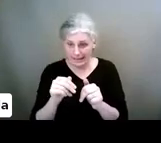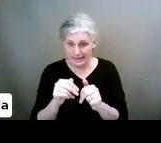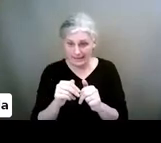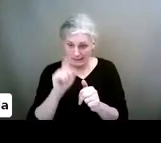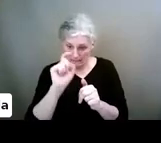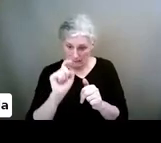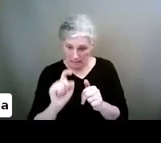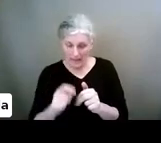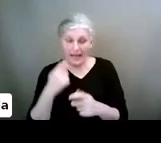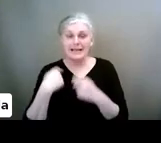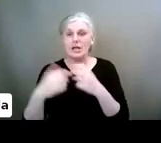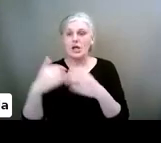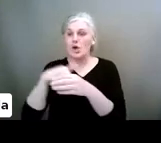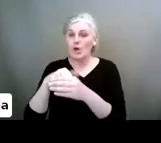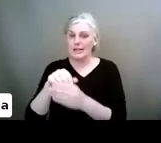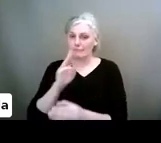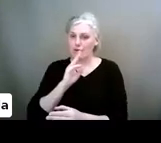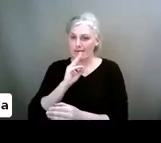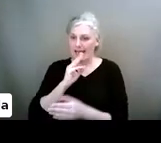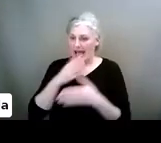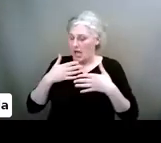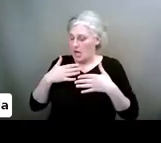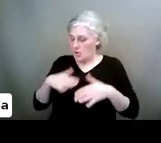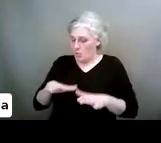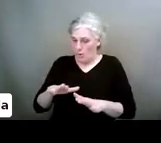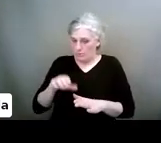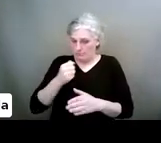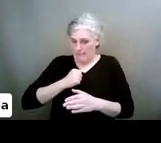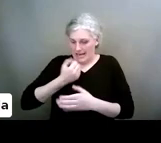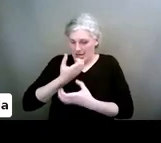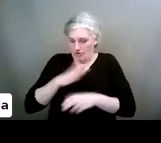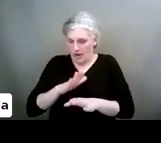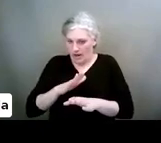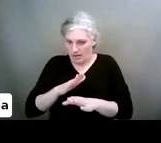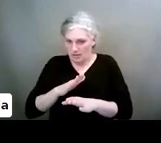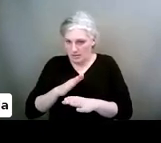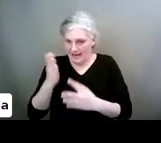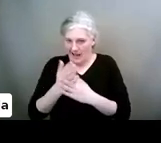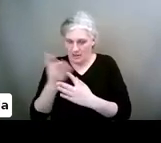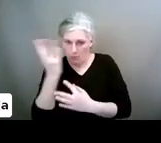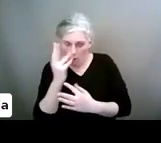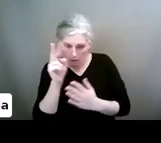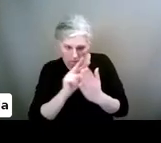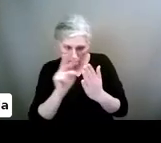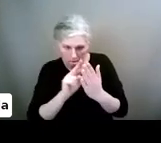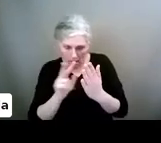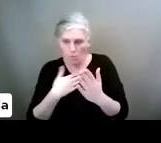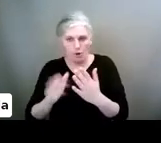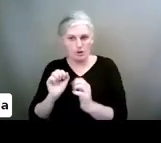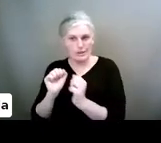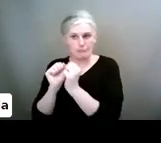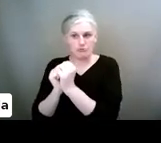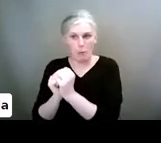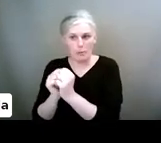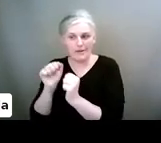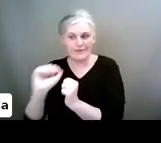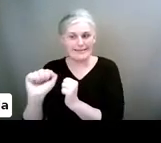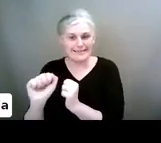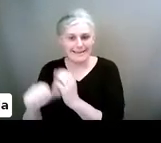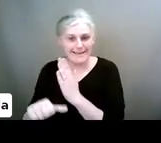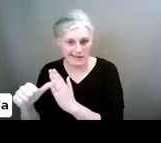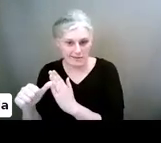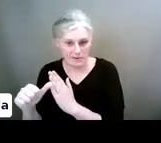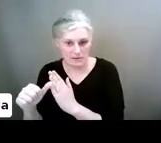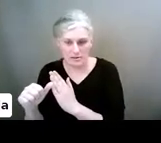content and privacy. I really don't want them accessing stuff that I'm not comfortable with. So they're not allowed to download